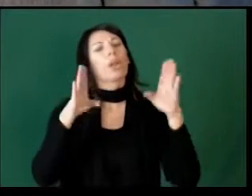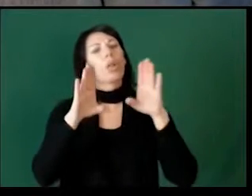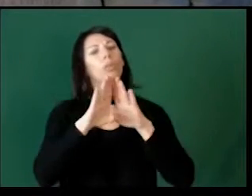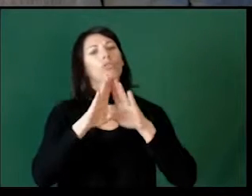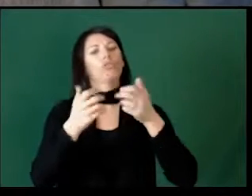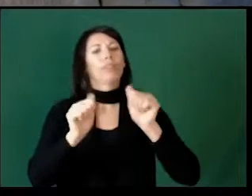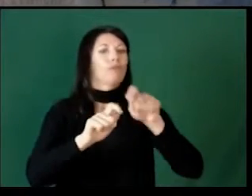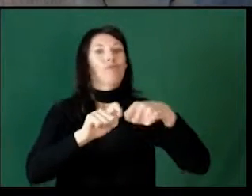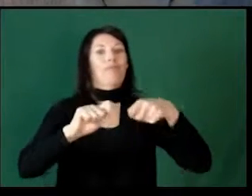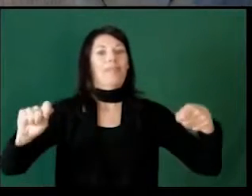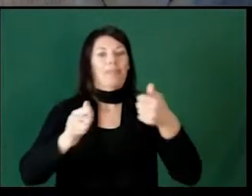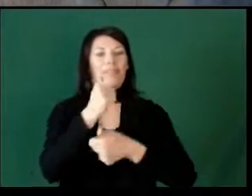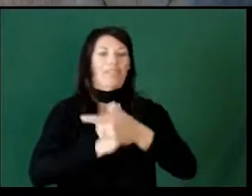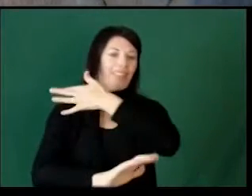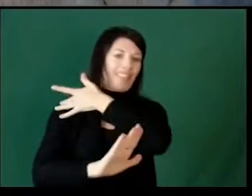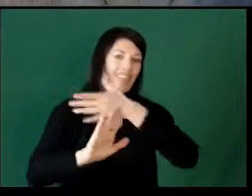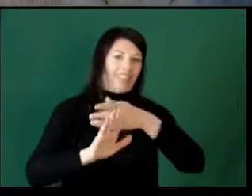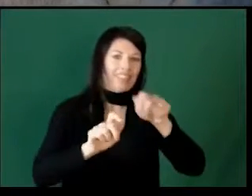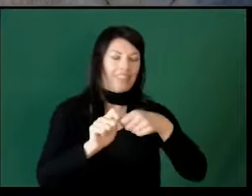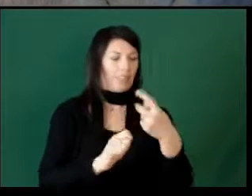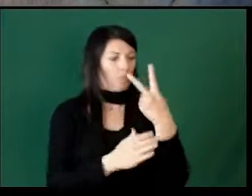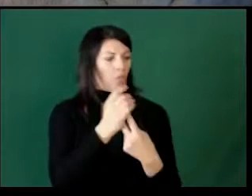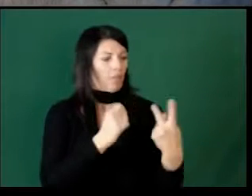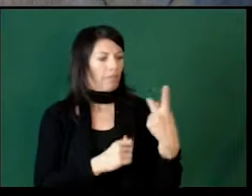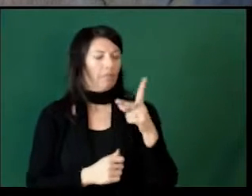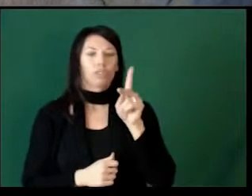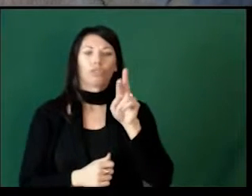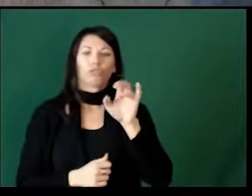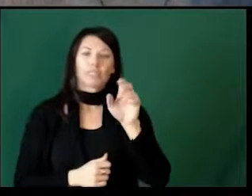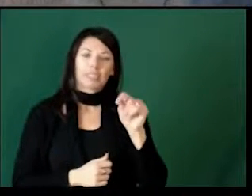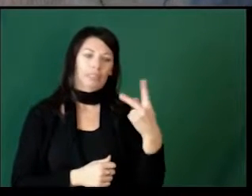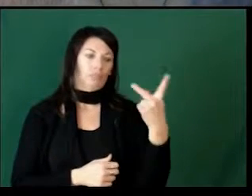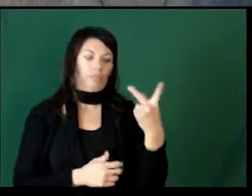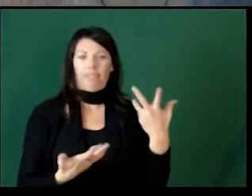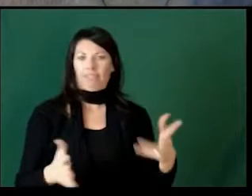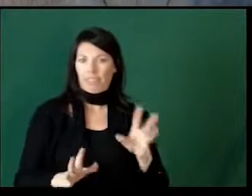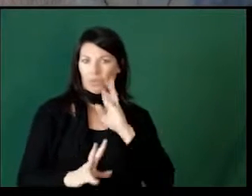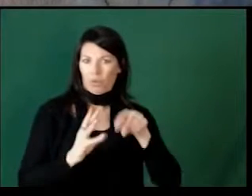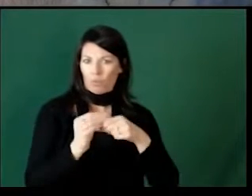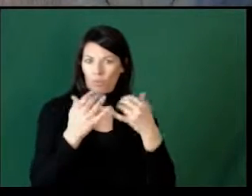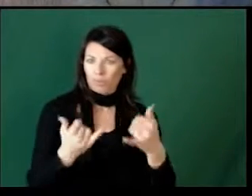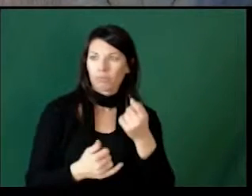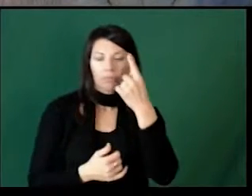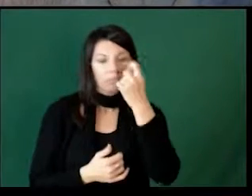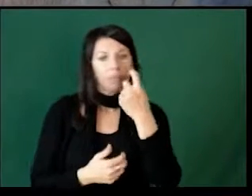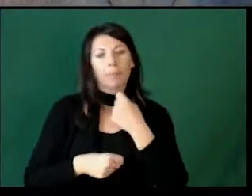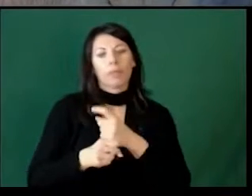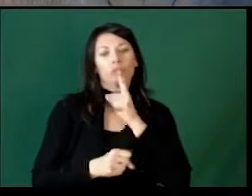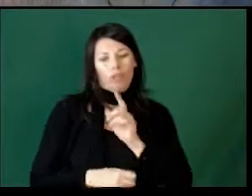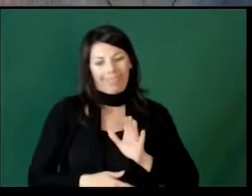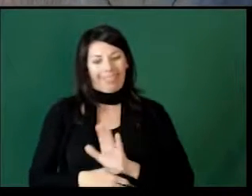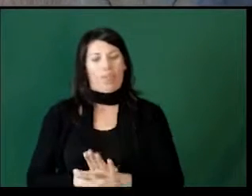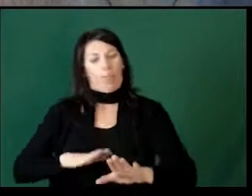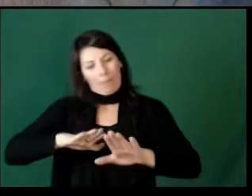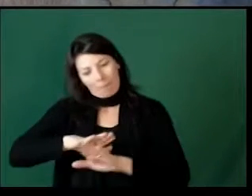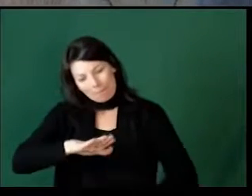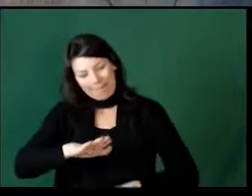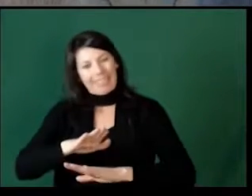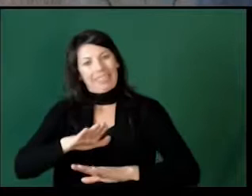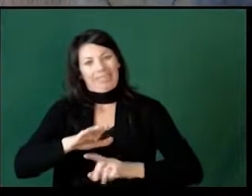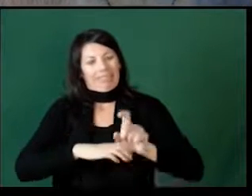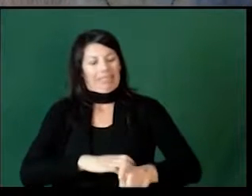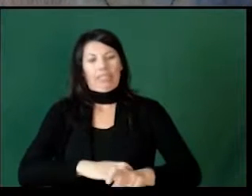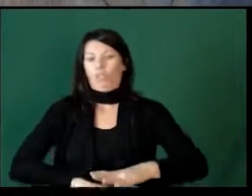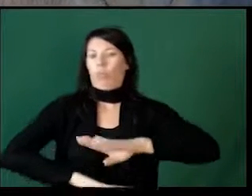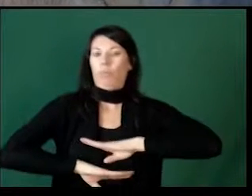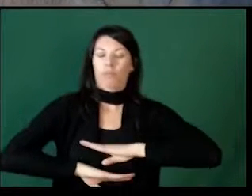So in closing, kind of to wrap up everything that Kristen and I have covered, you do want to confirm that their basic needs are